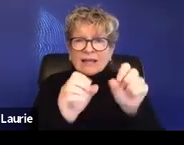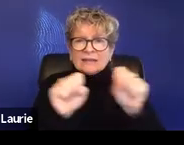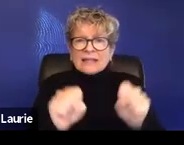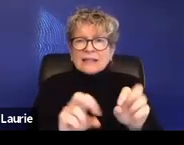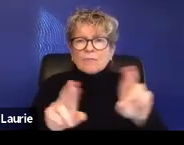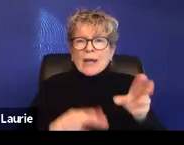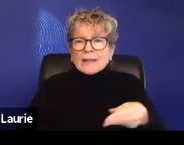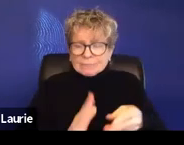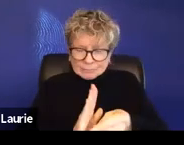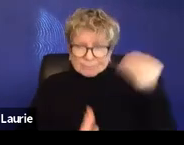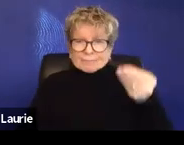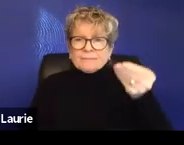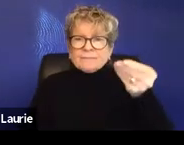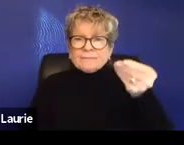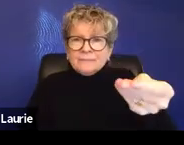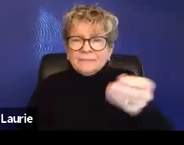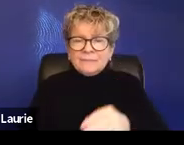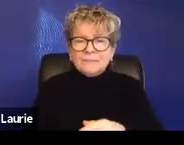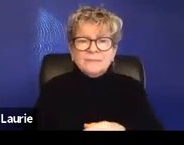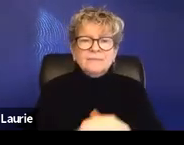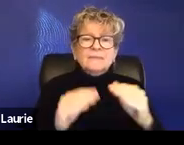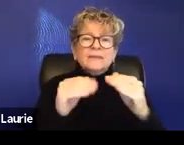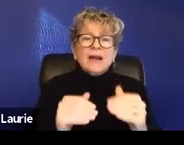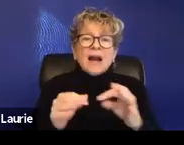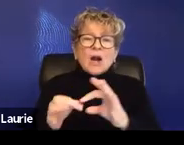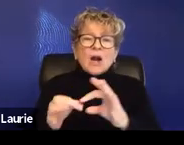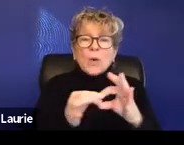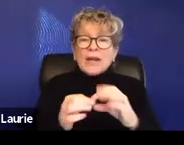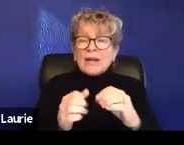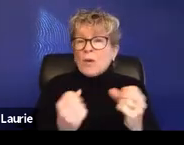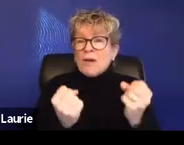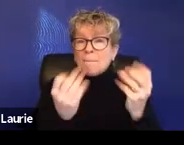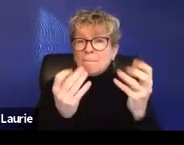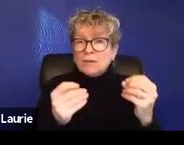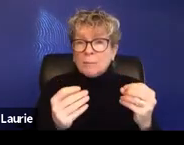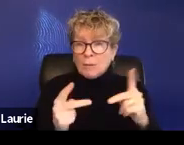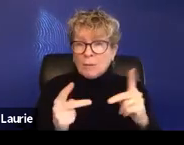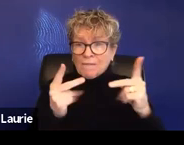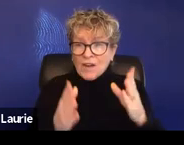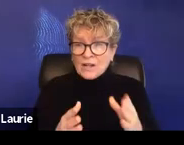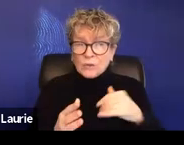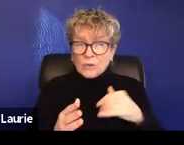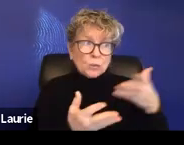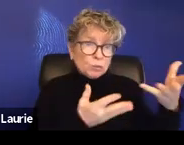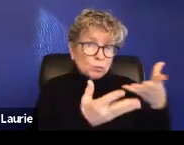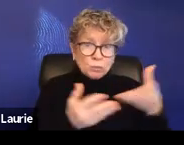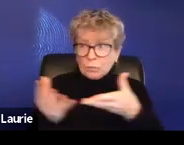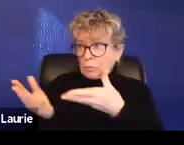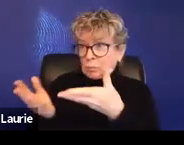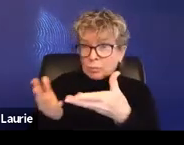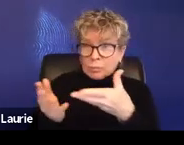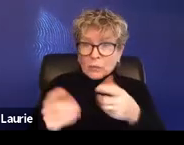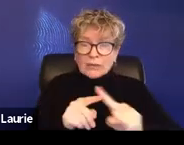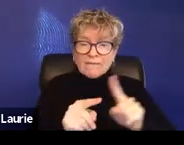with multiple providers, and then also thinking beyond just the safety, immediate safety issues